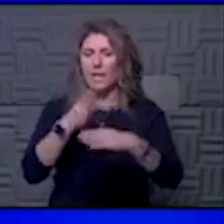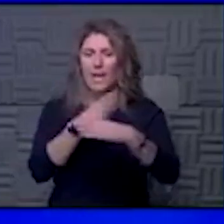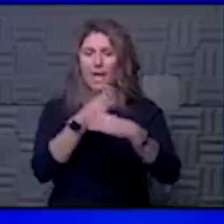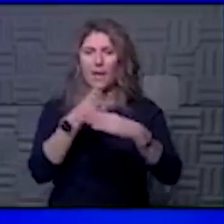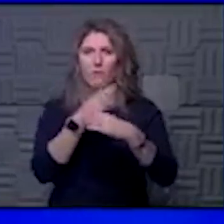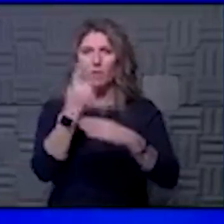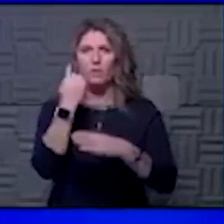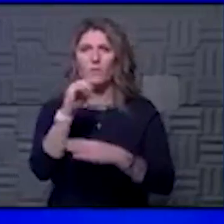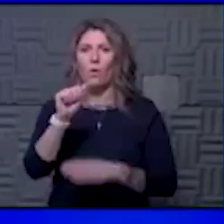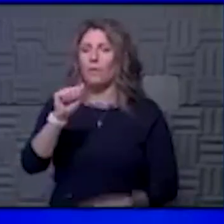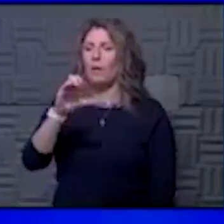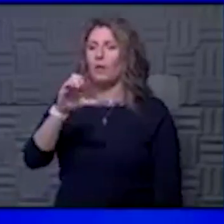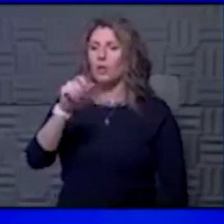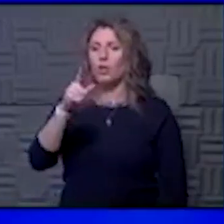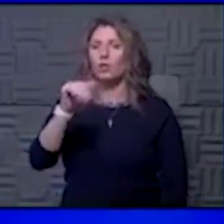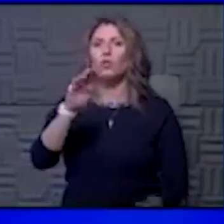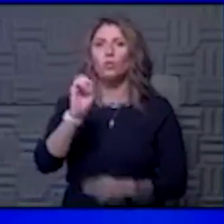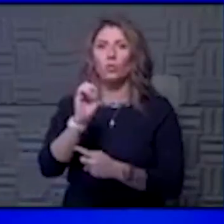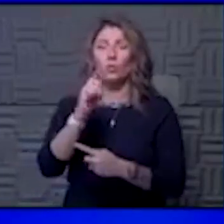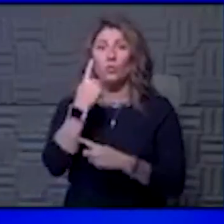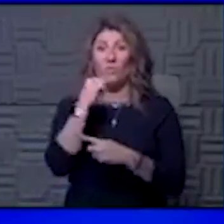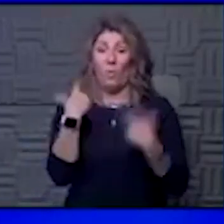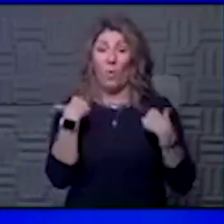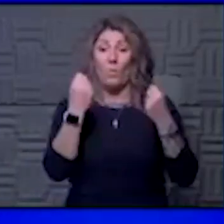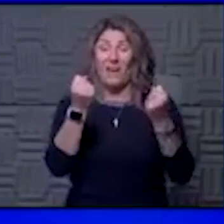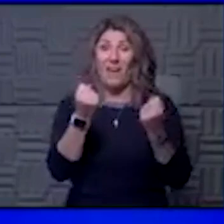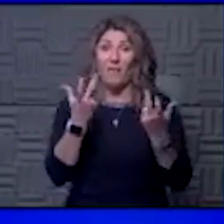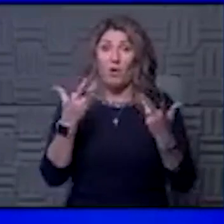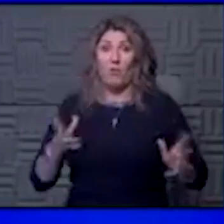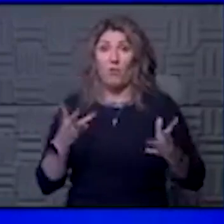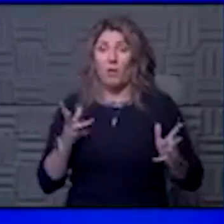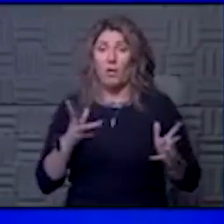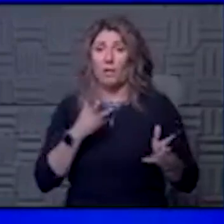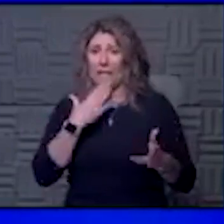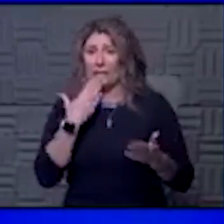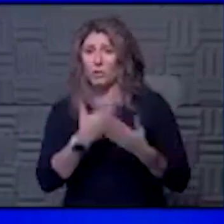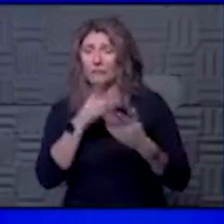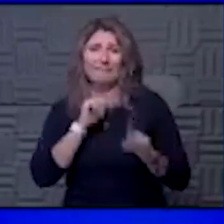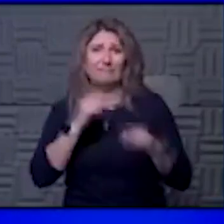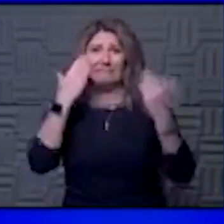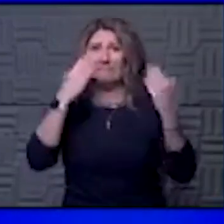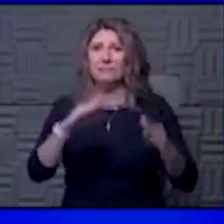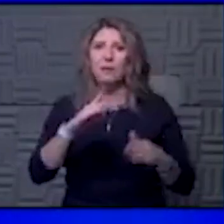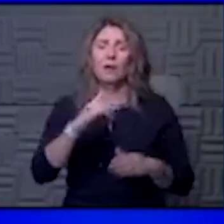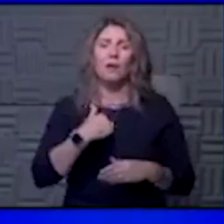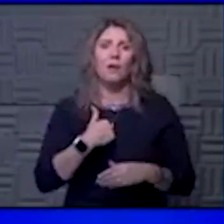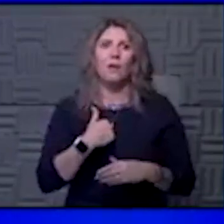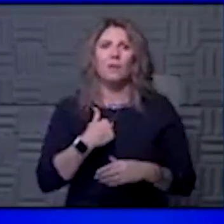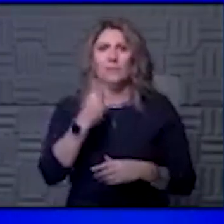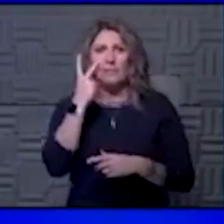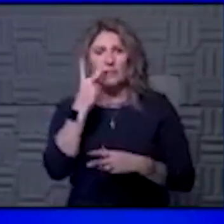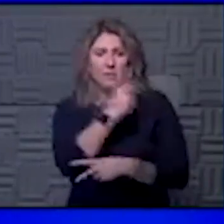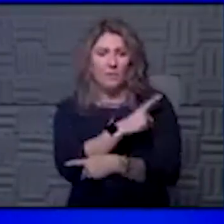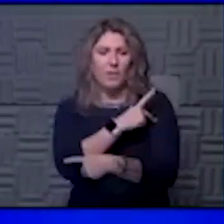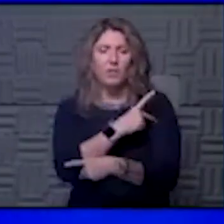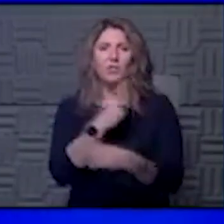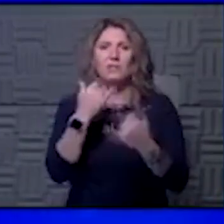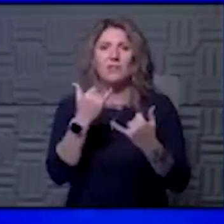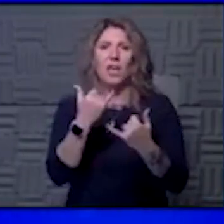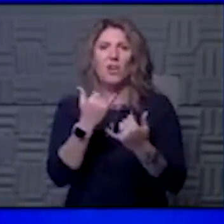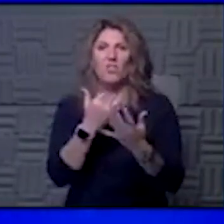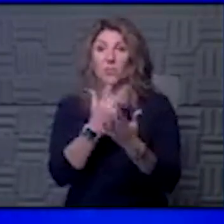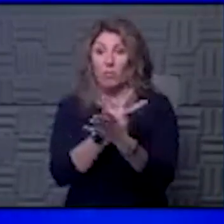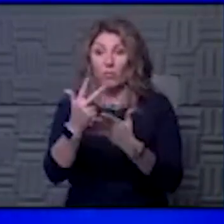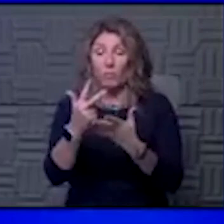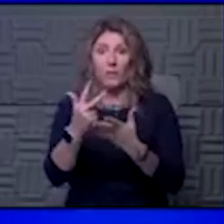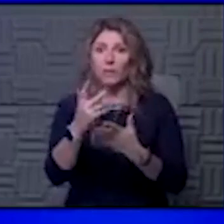infections. For the recovery, I don't have a good answer on that. I know that I am seeing a patient who now has been in the hospital for three weeks, never went